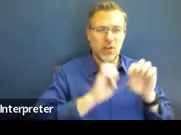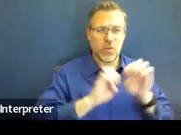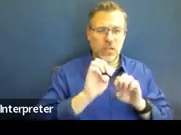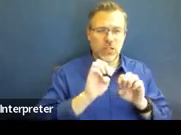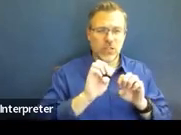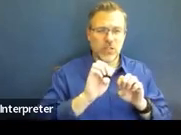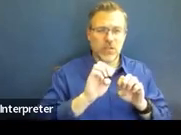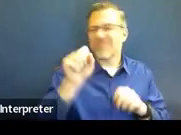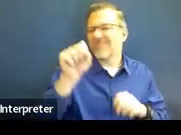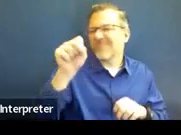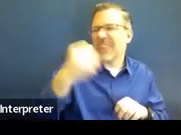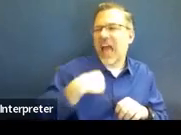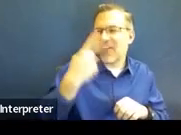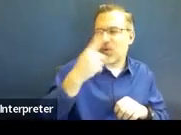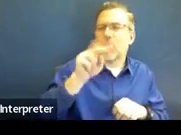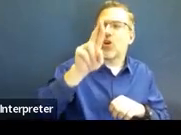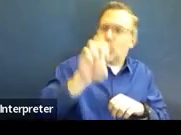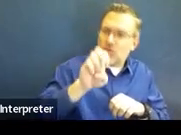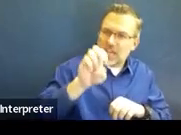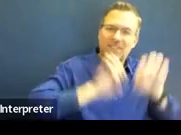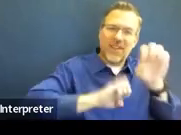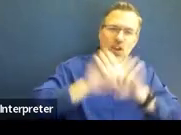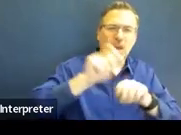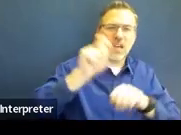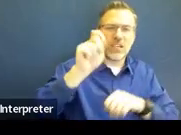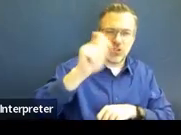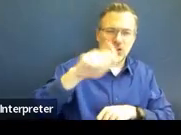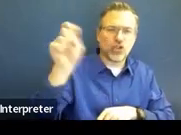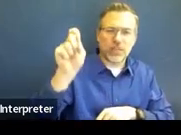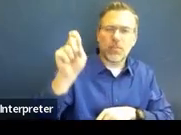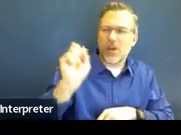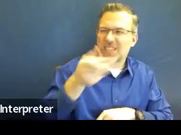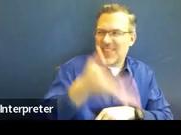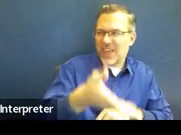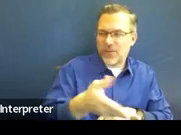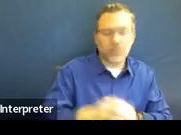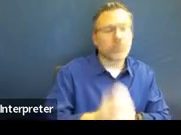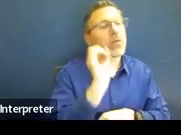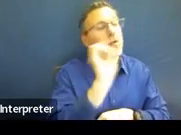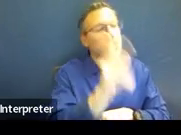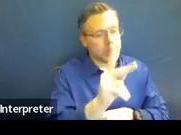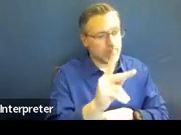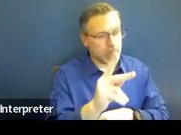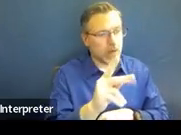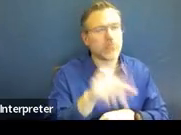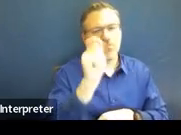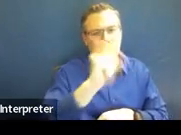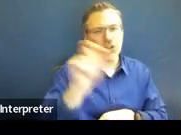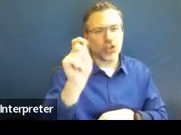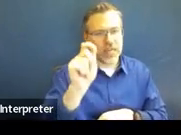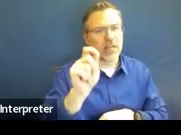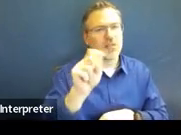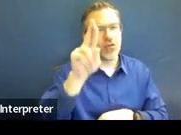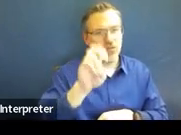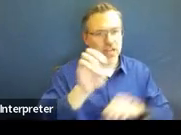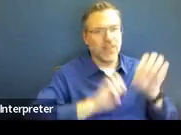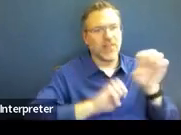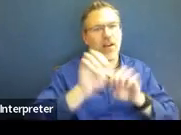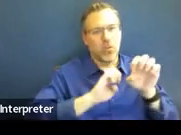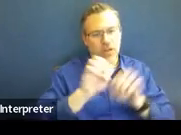checkbox. Yeah. There is a re-evaluation. Yeah, there is. So I would say that you would check the re-evaluation box